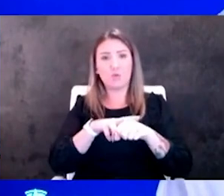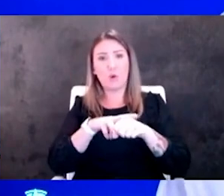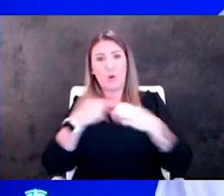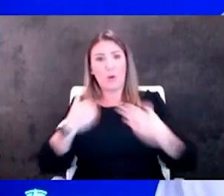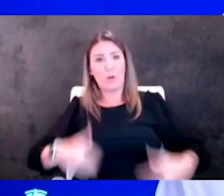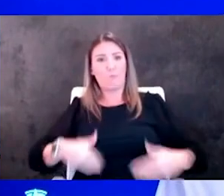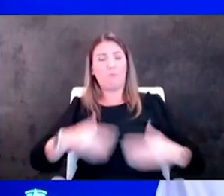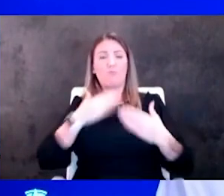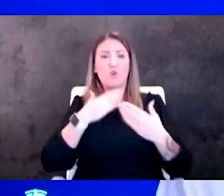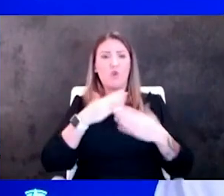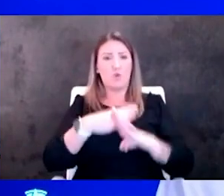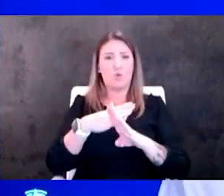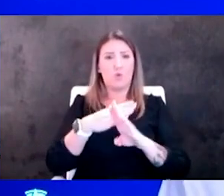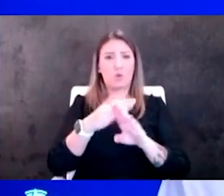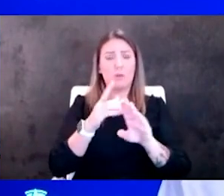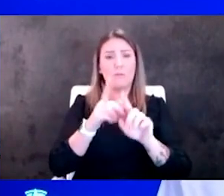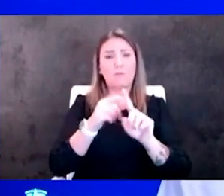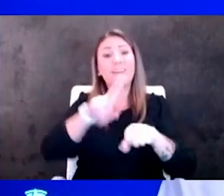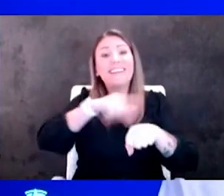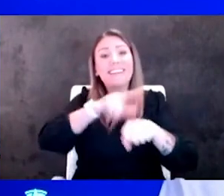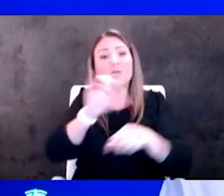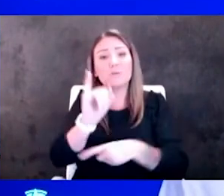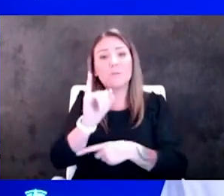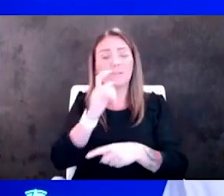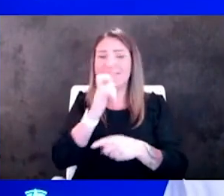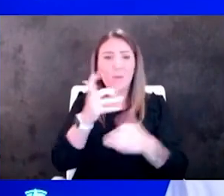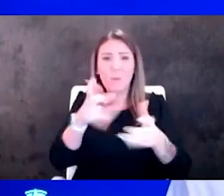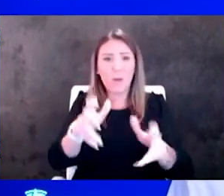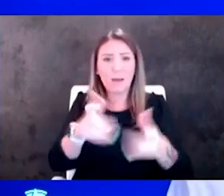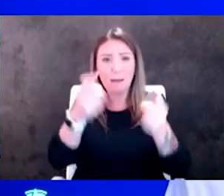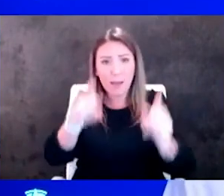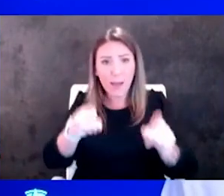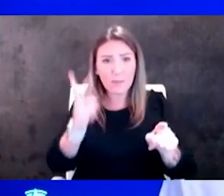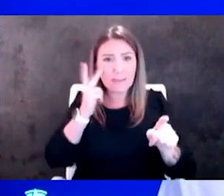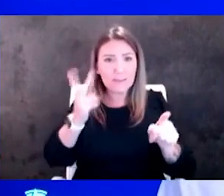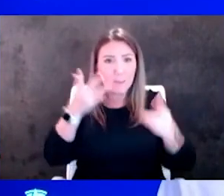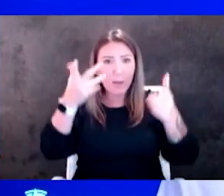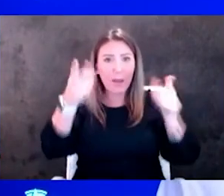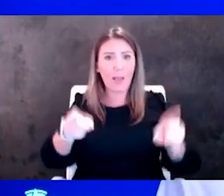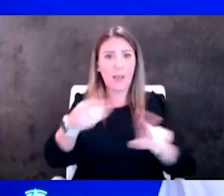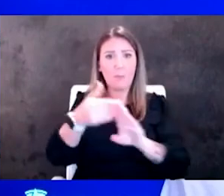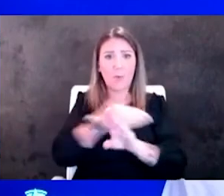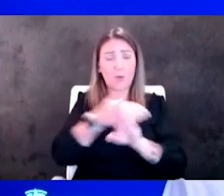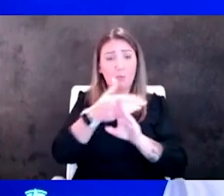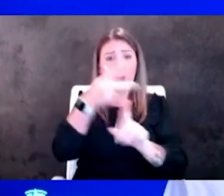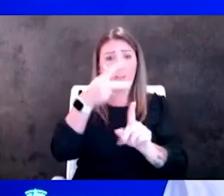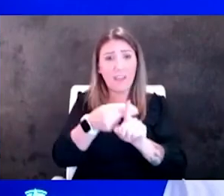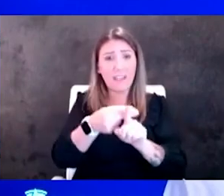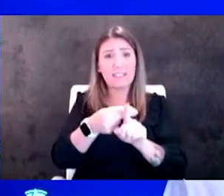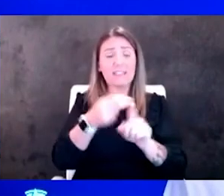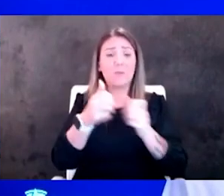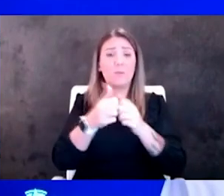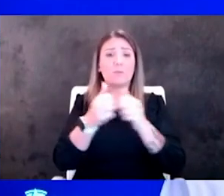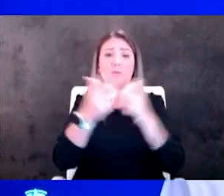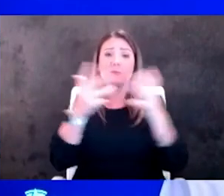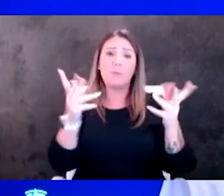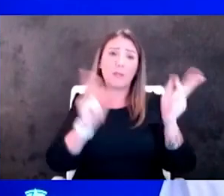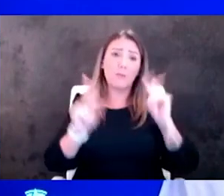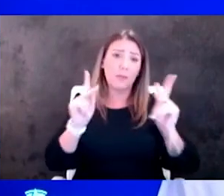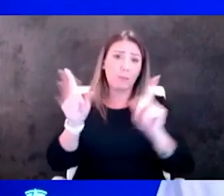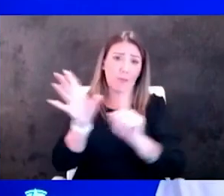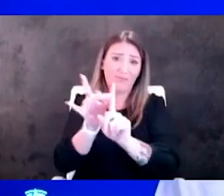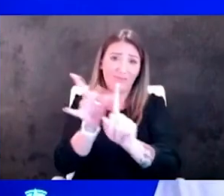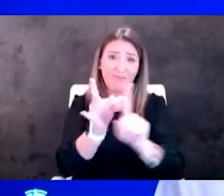don't want that to happen because we saw what happened in the pre-vaccine era with so many people infected uh